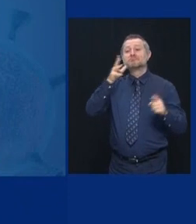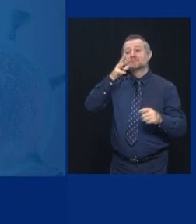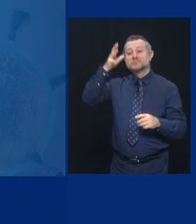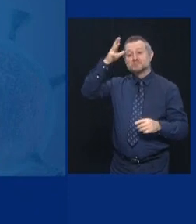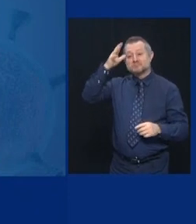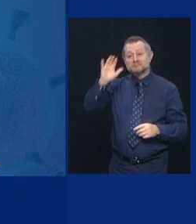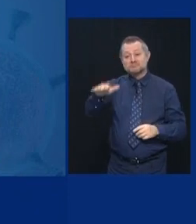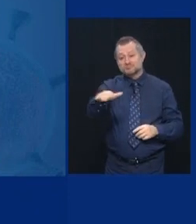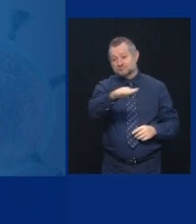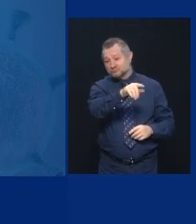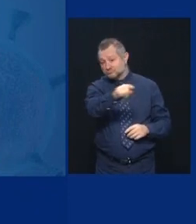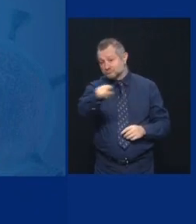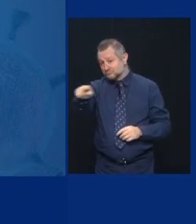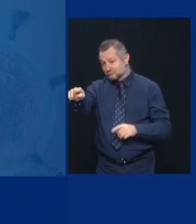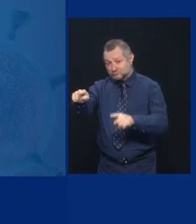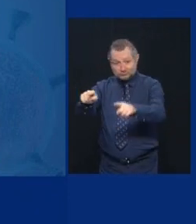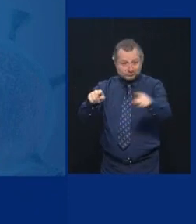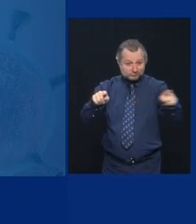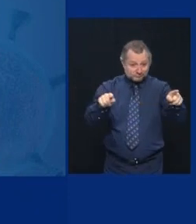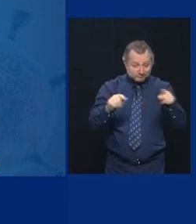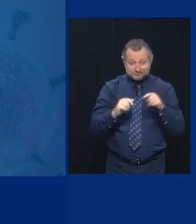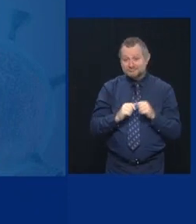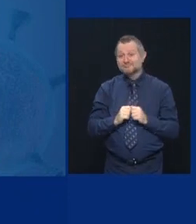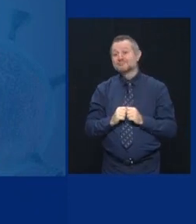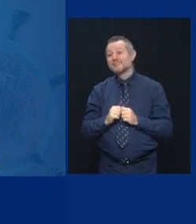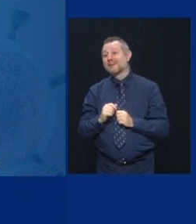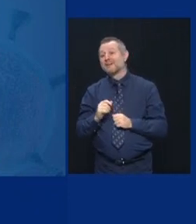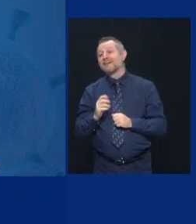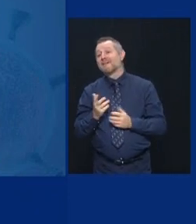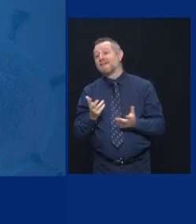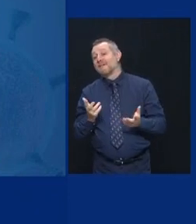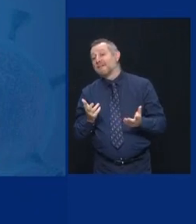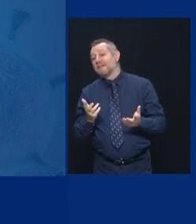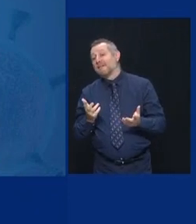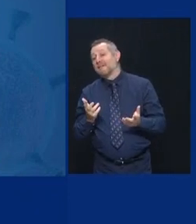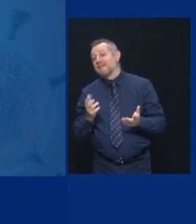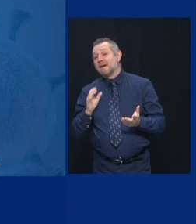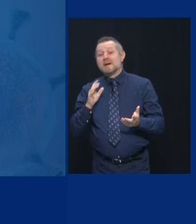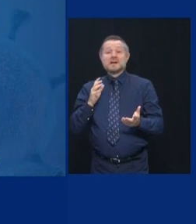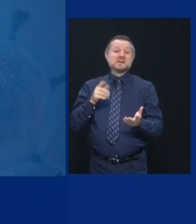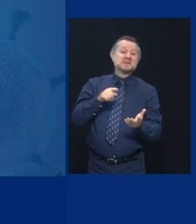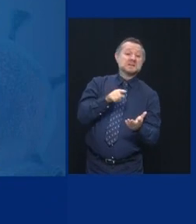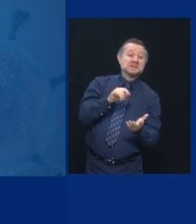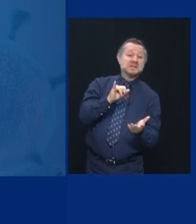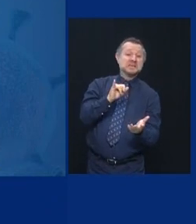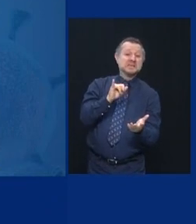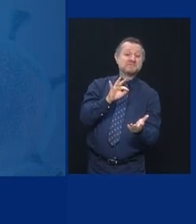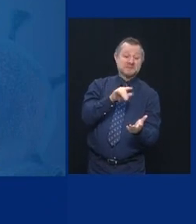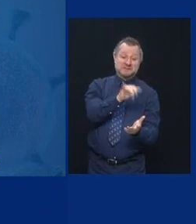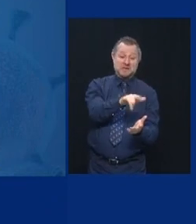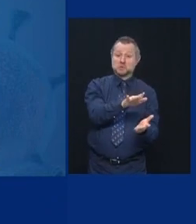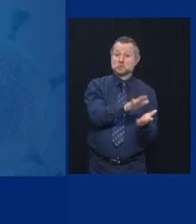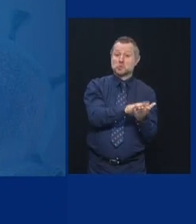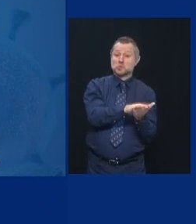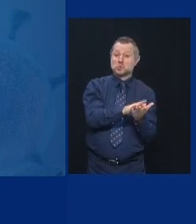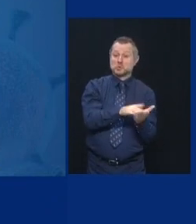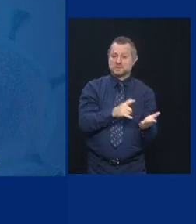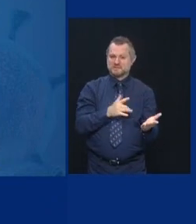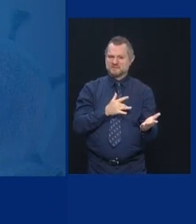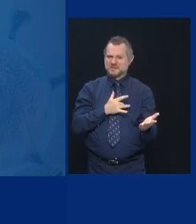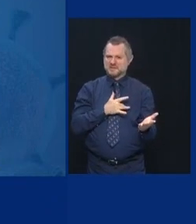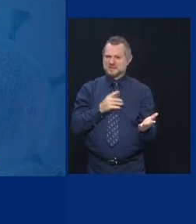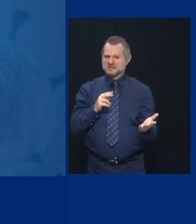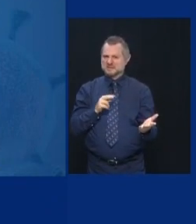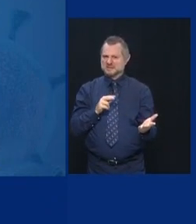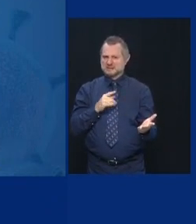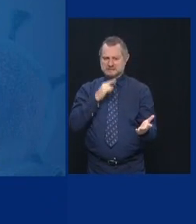I will not send, I will not allow your child to be sent to any school that I would not send my child.